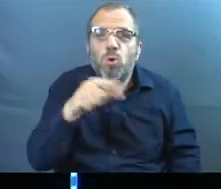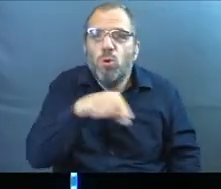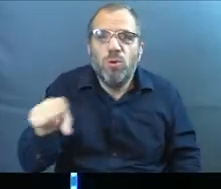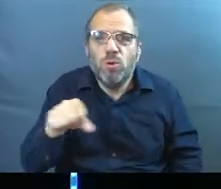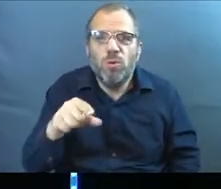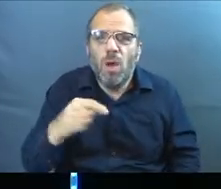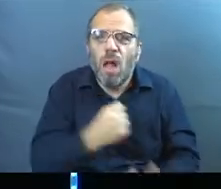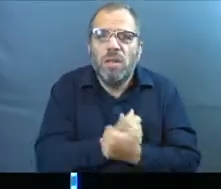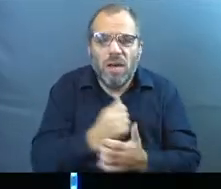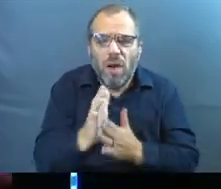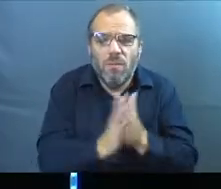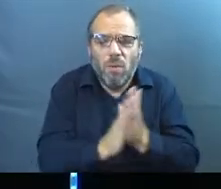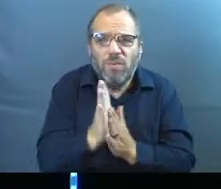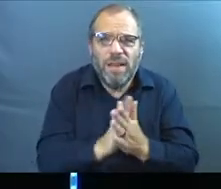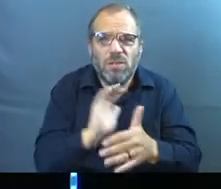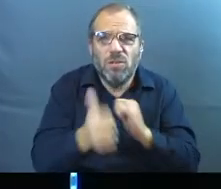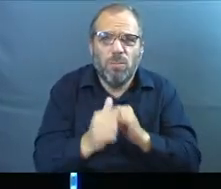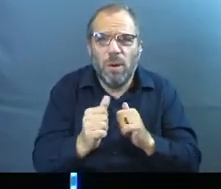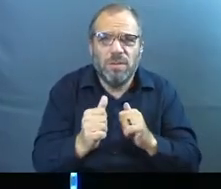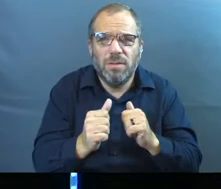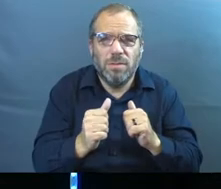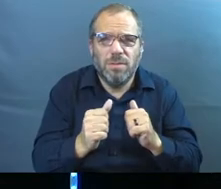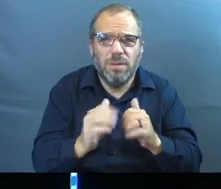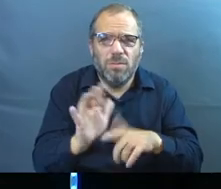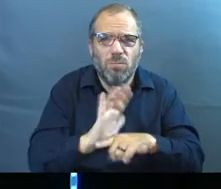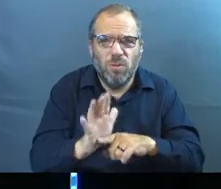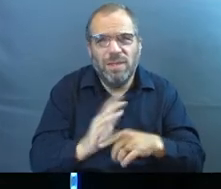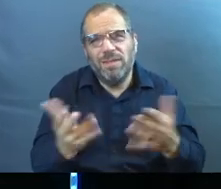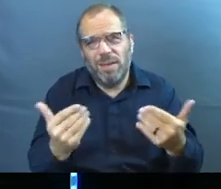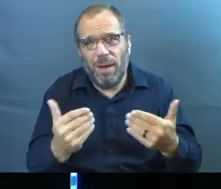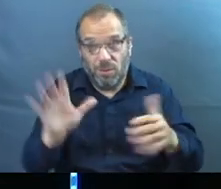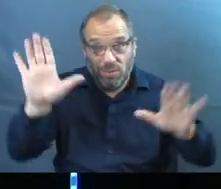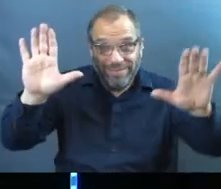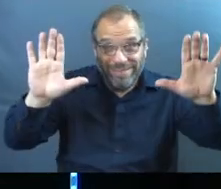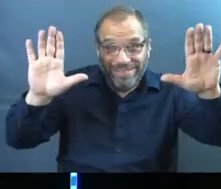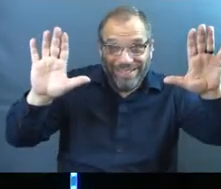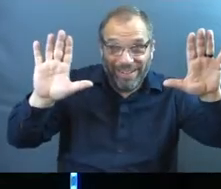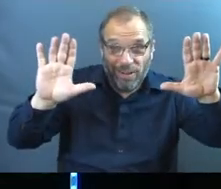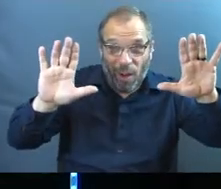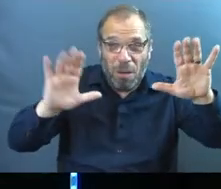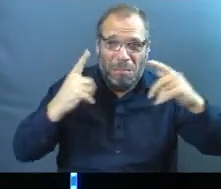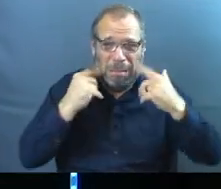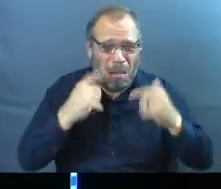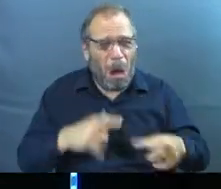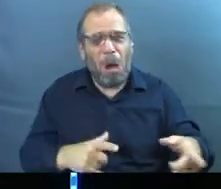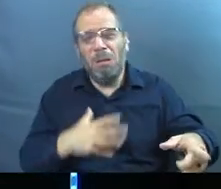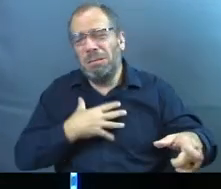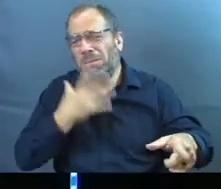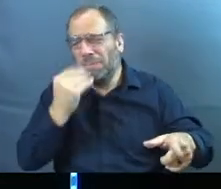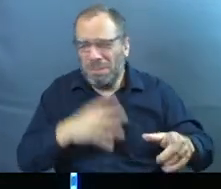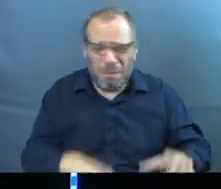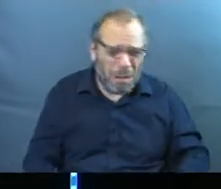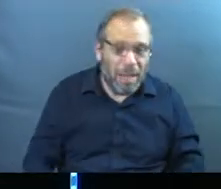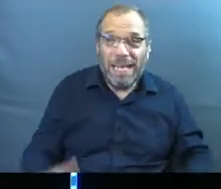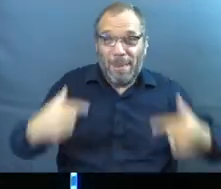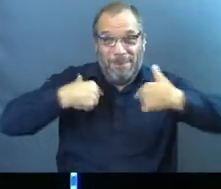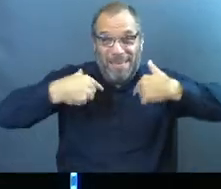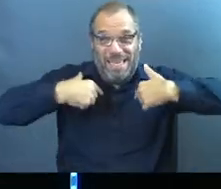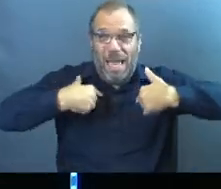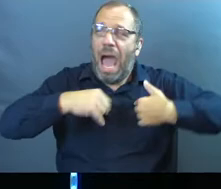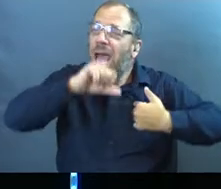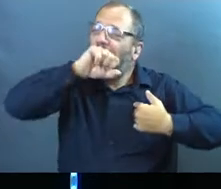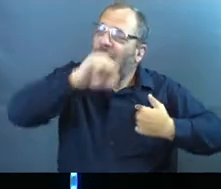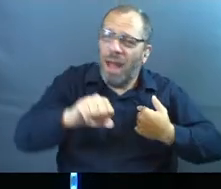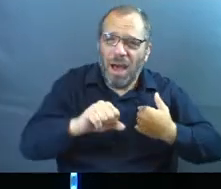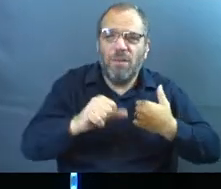here a fan of motivational sports movies? I'll raise two hands because I asked. Come on, y'all. Don't be scared. Some of'all know you'll be crying. like, oh, this is so beautiful. That's me, y'all.